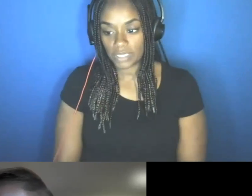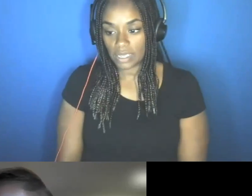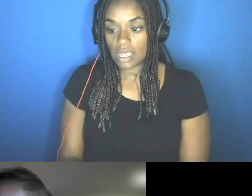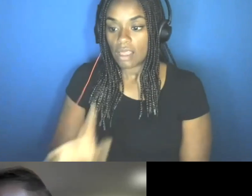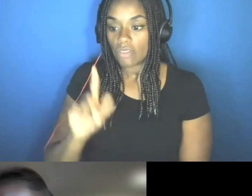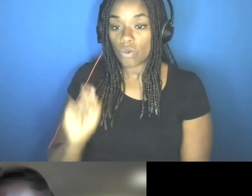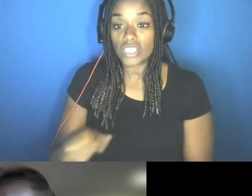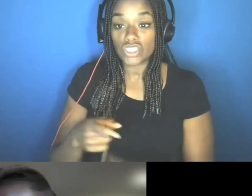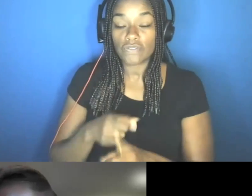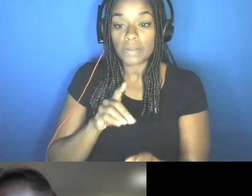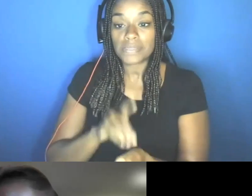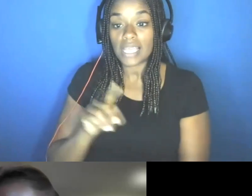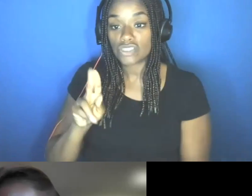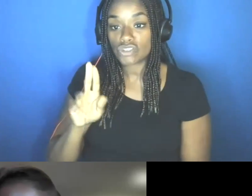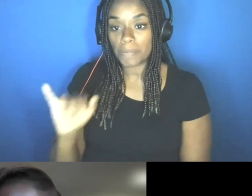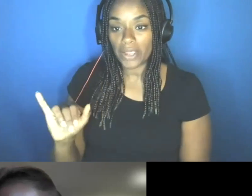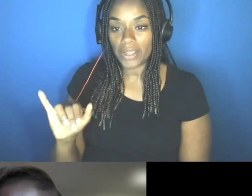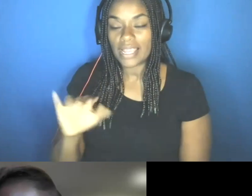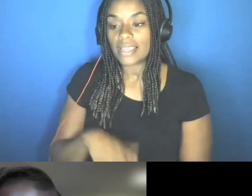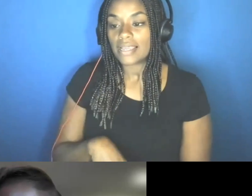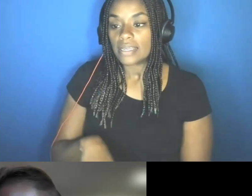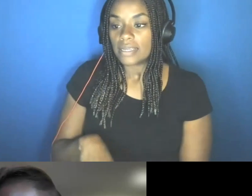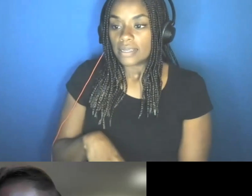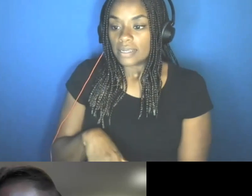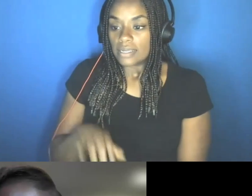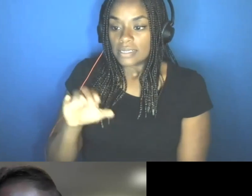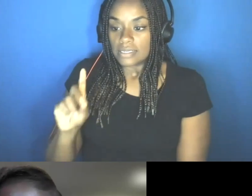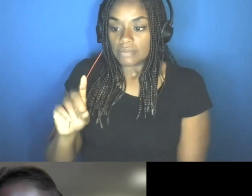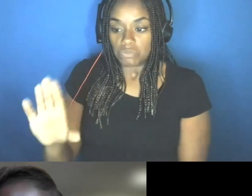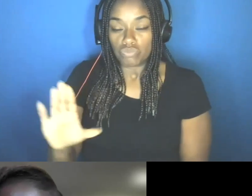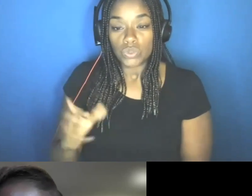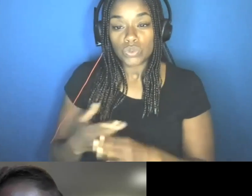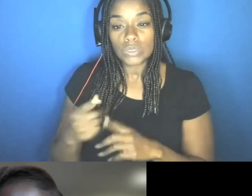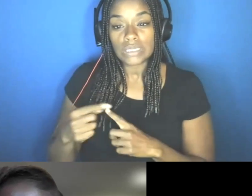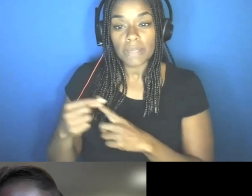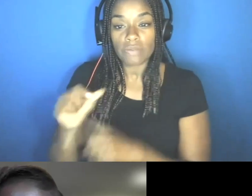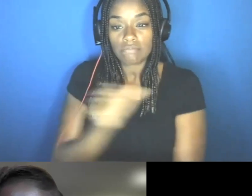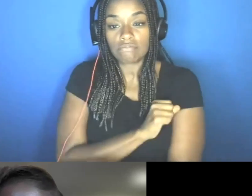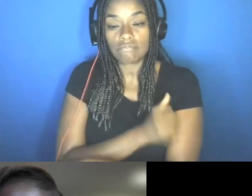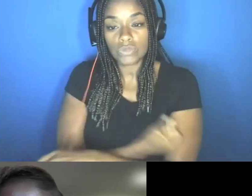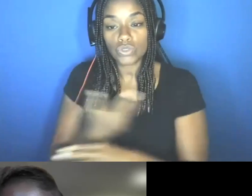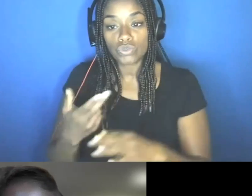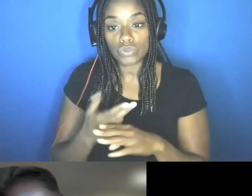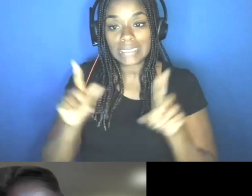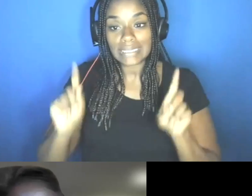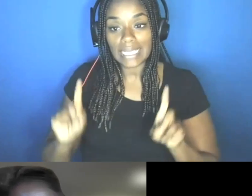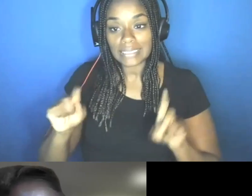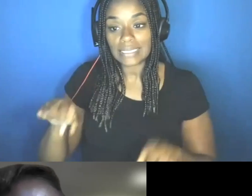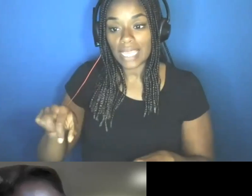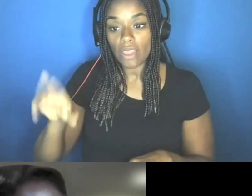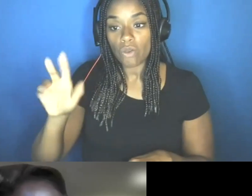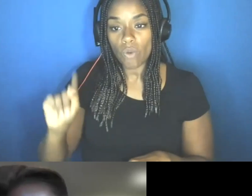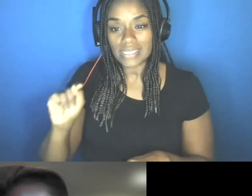in the chat is the CDC used its special authorization to use testing at Quest to test for COVID.